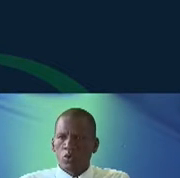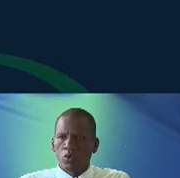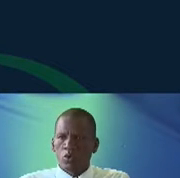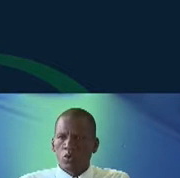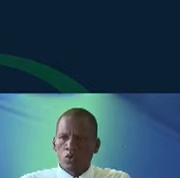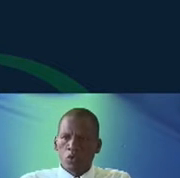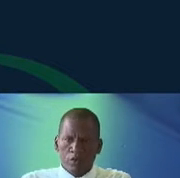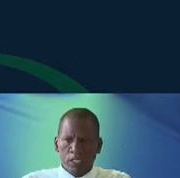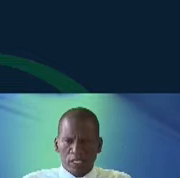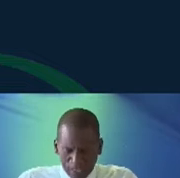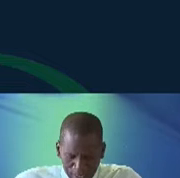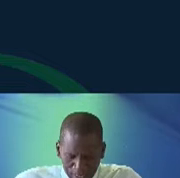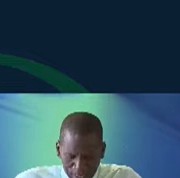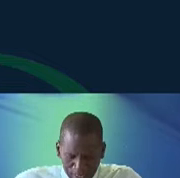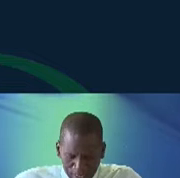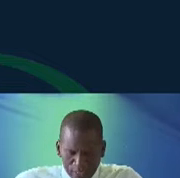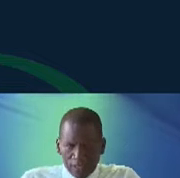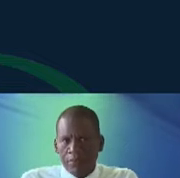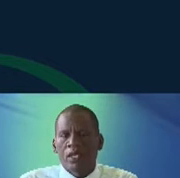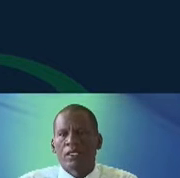also made his own iteration of this skirt.